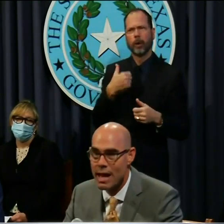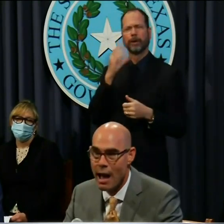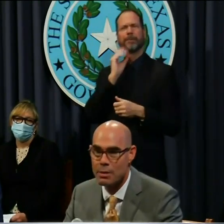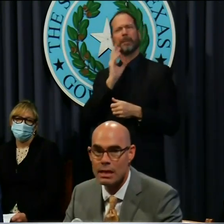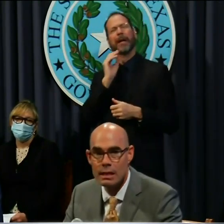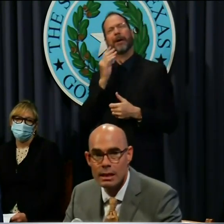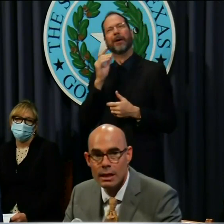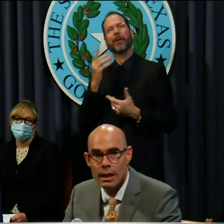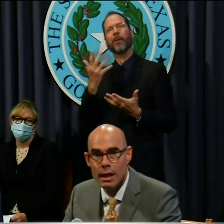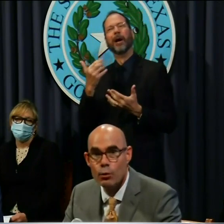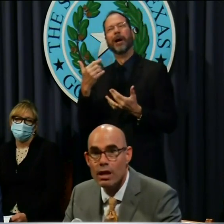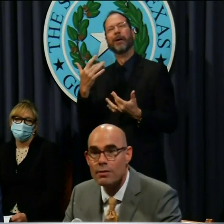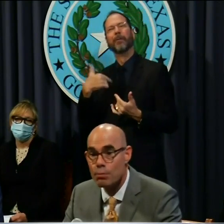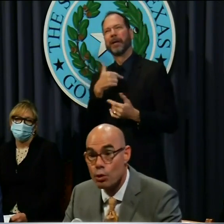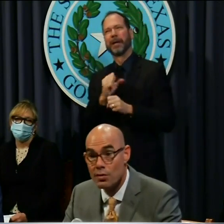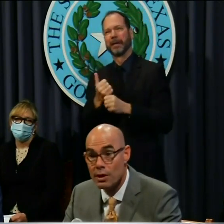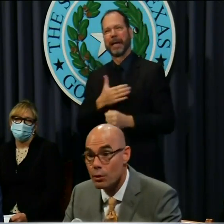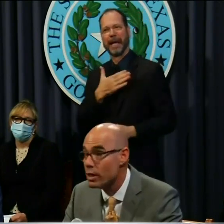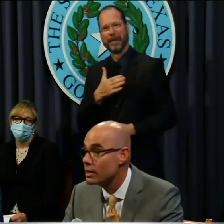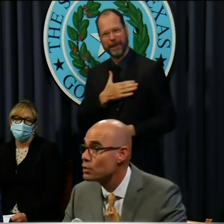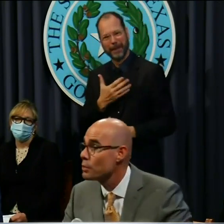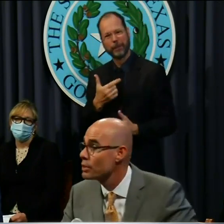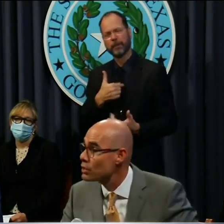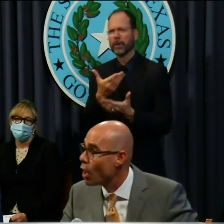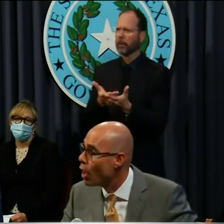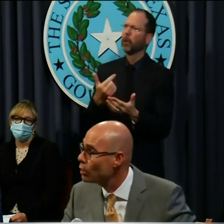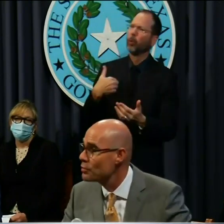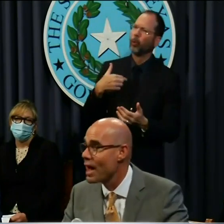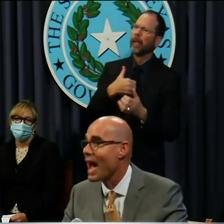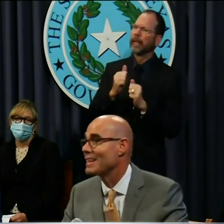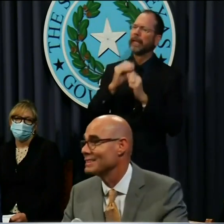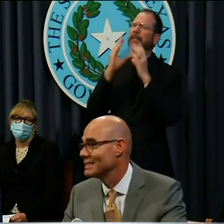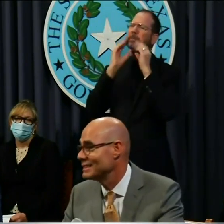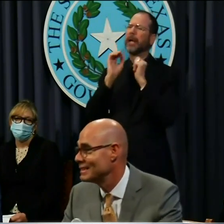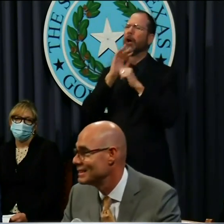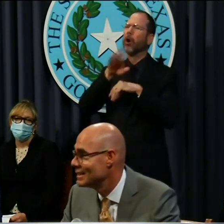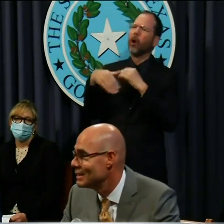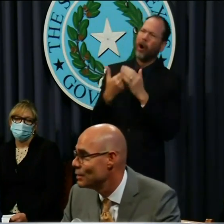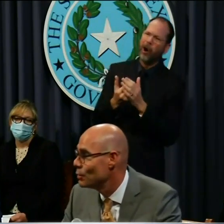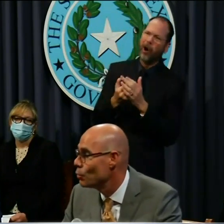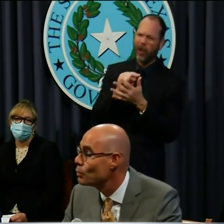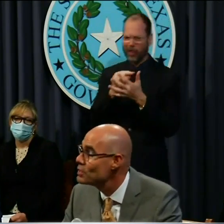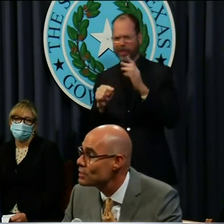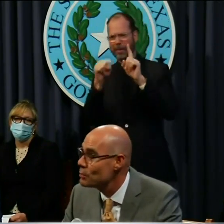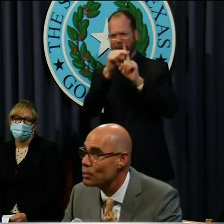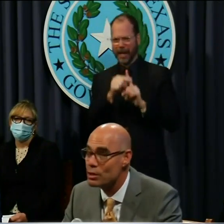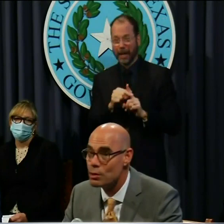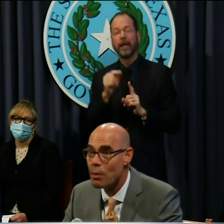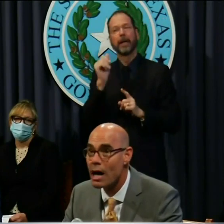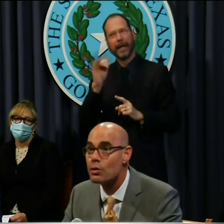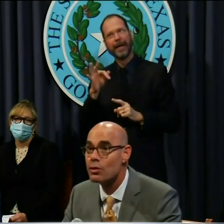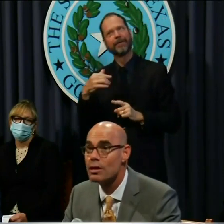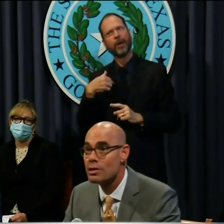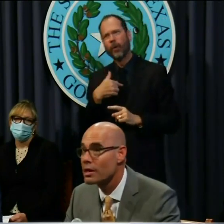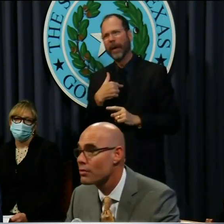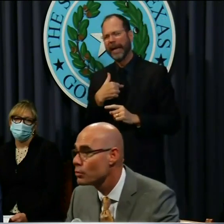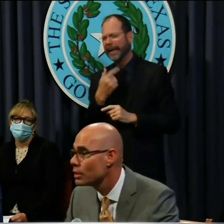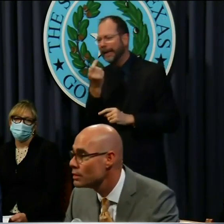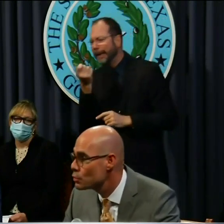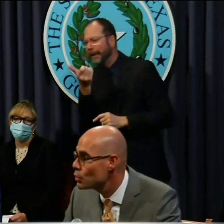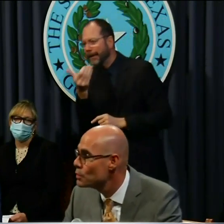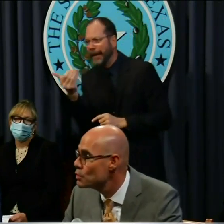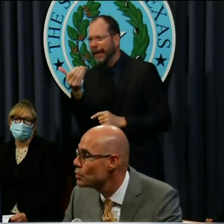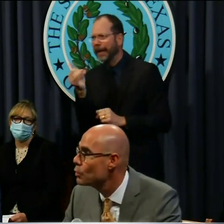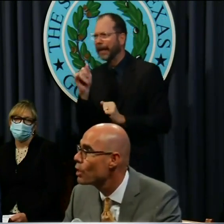that make us happy. And we have proven that we can experience all of that when we simply do minor things like